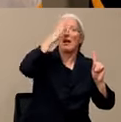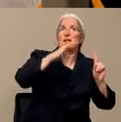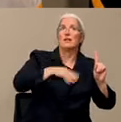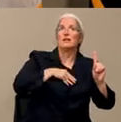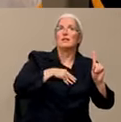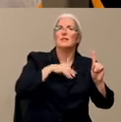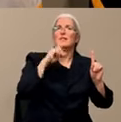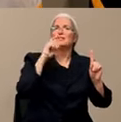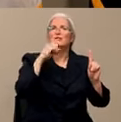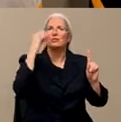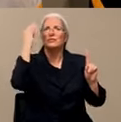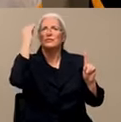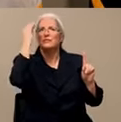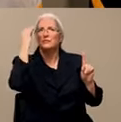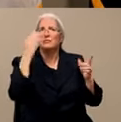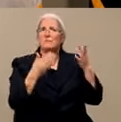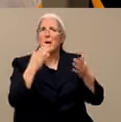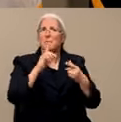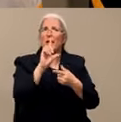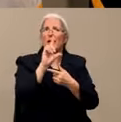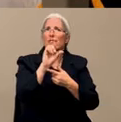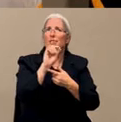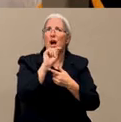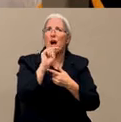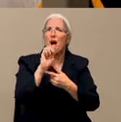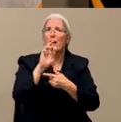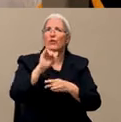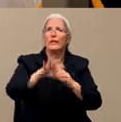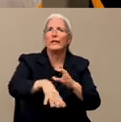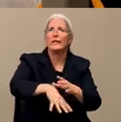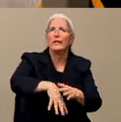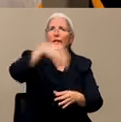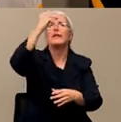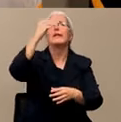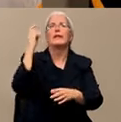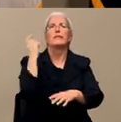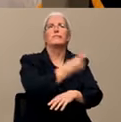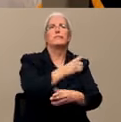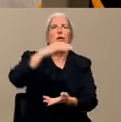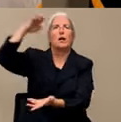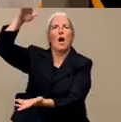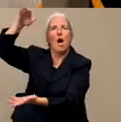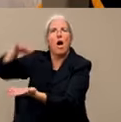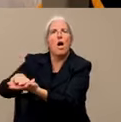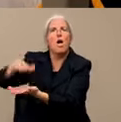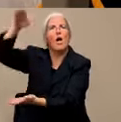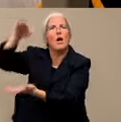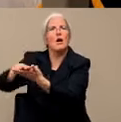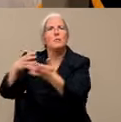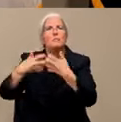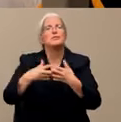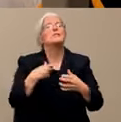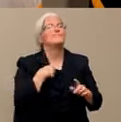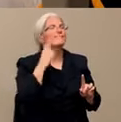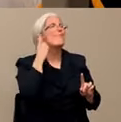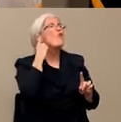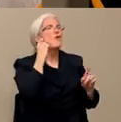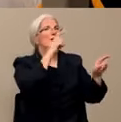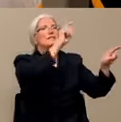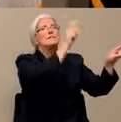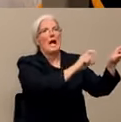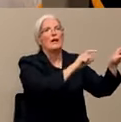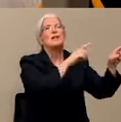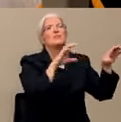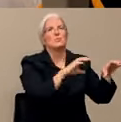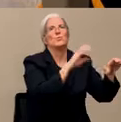So I've heard things about that from Italy. I have no idea if they're true. But I would say the answer would